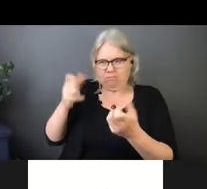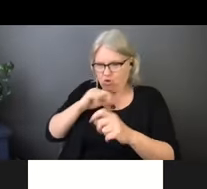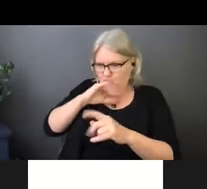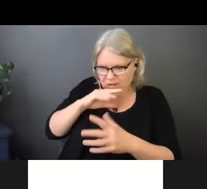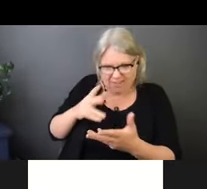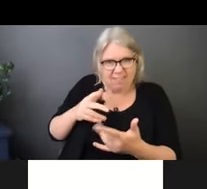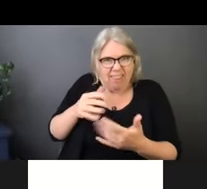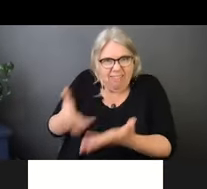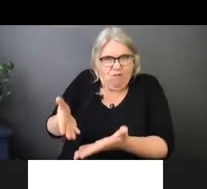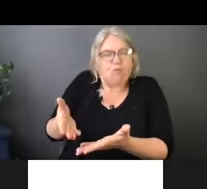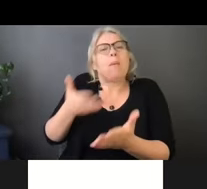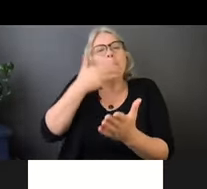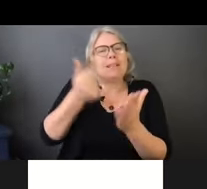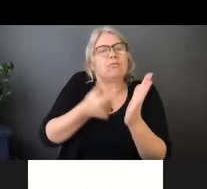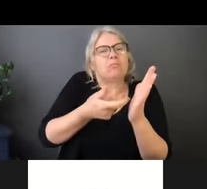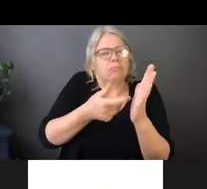germs on it.